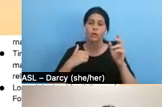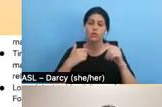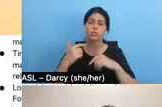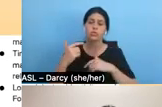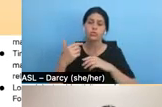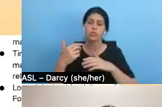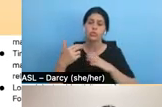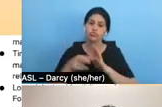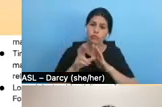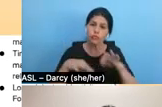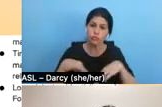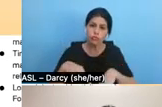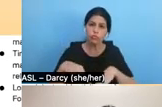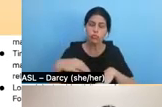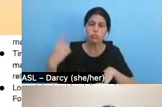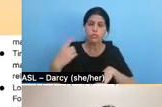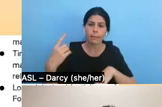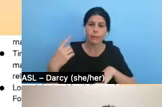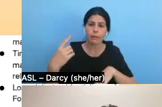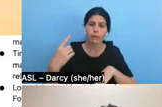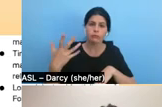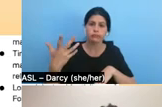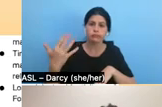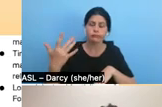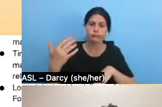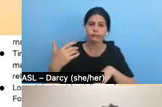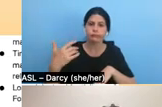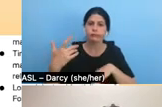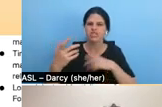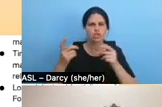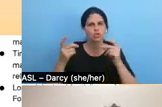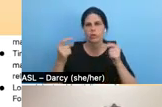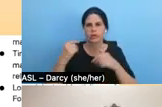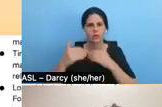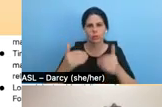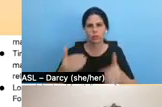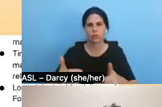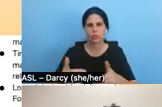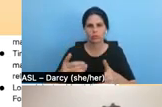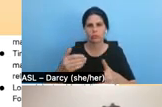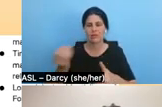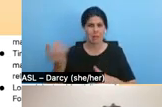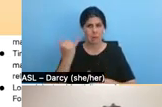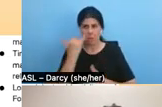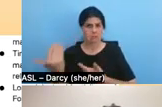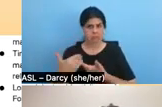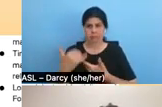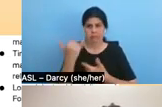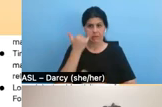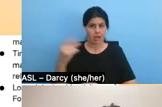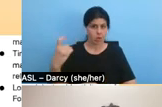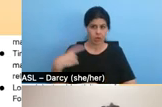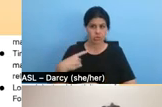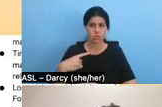that I'm just going to go quickly through. Stop me if there are any questions. Um, chat has